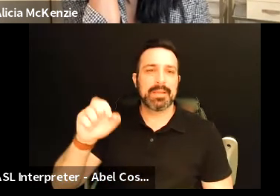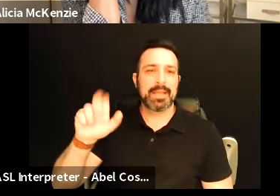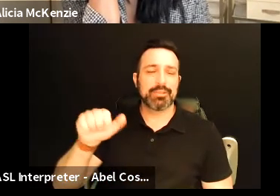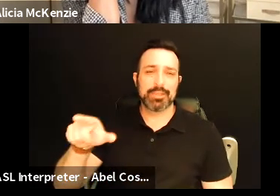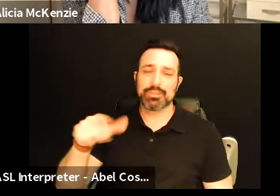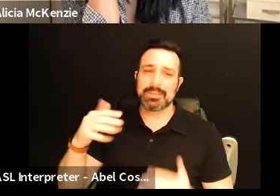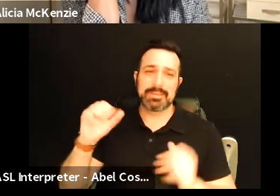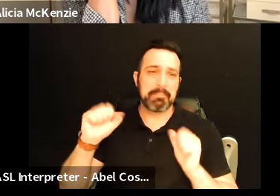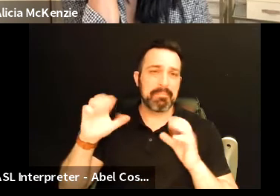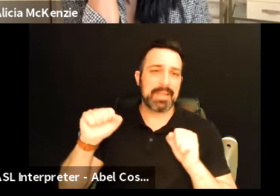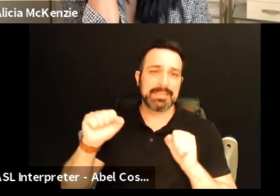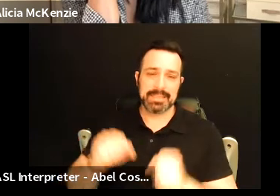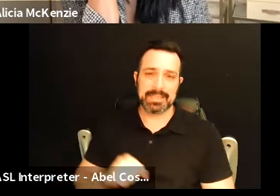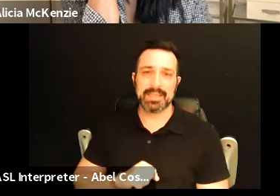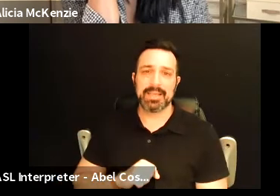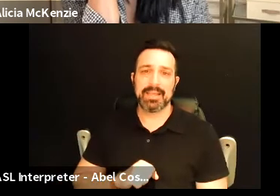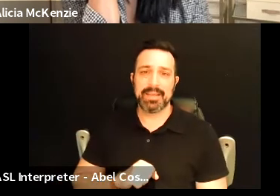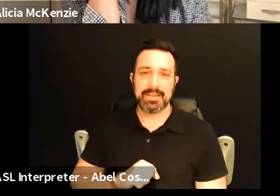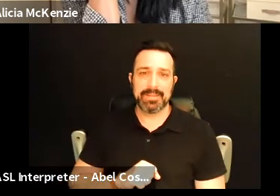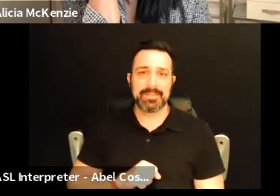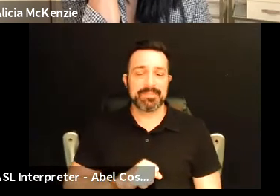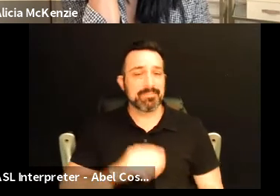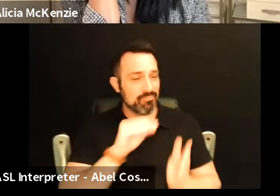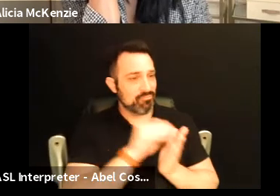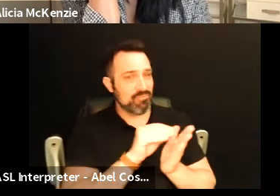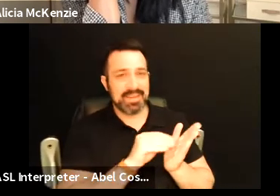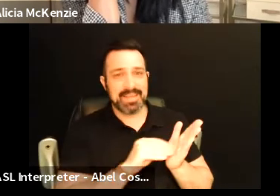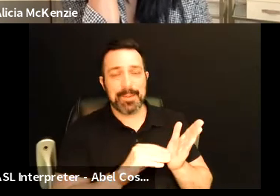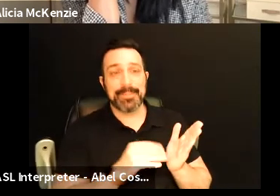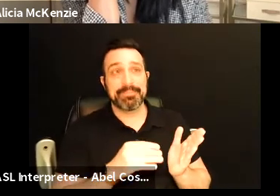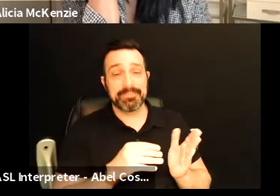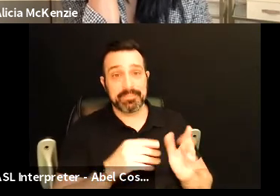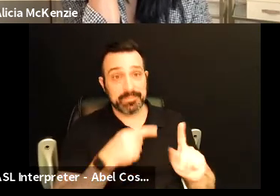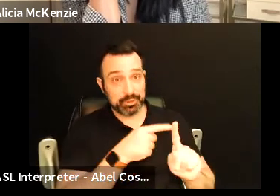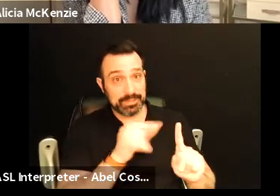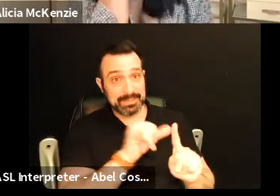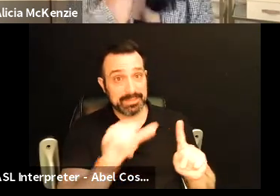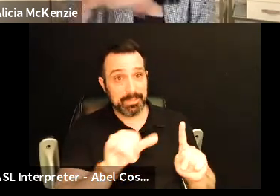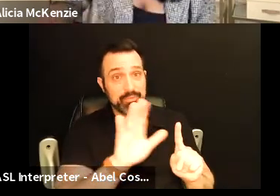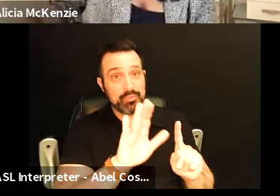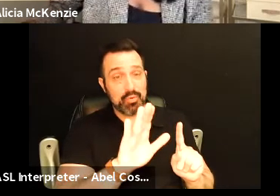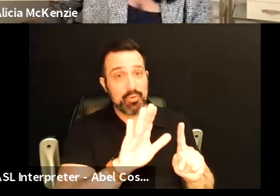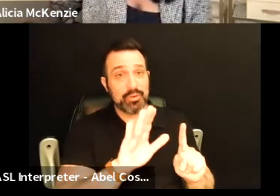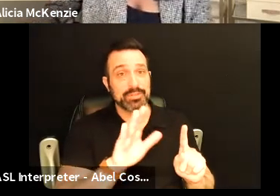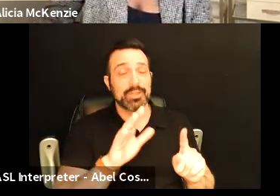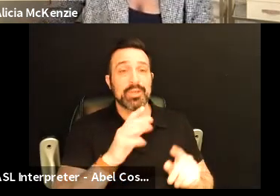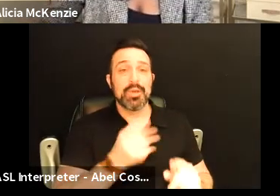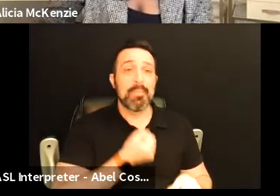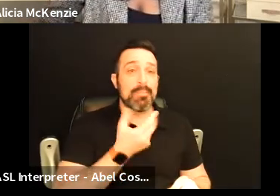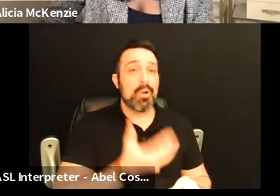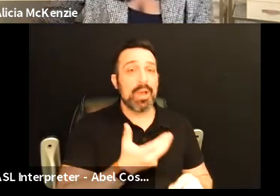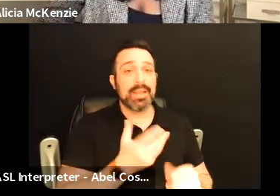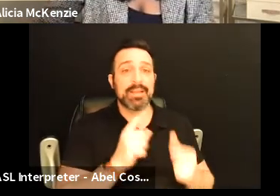amazing all right write it all down people is she similar to you in her poetic nature